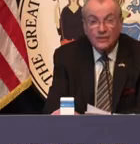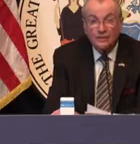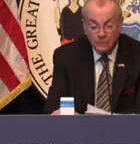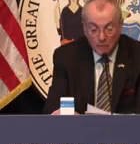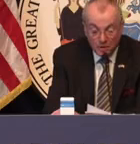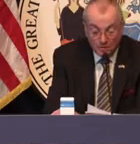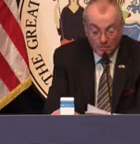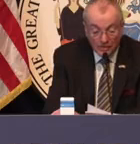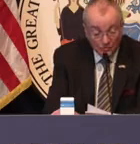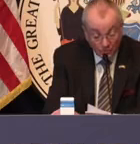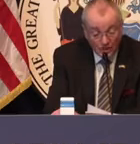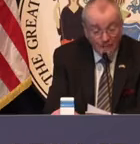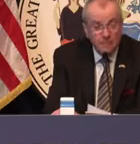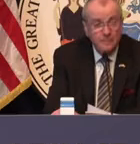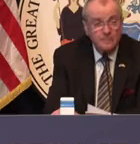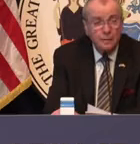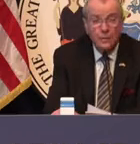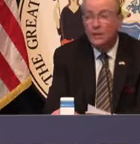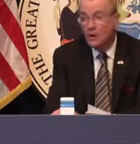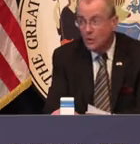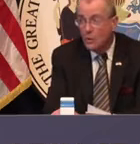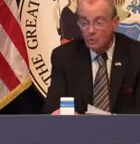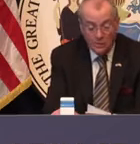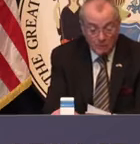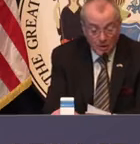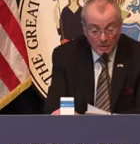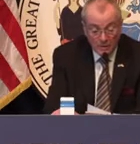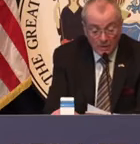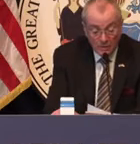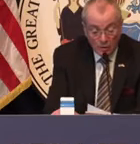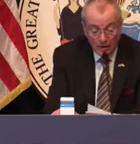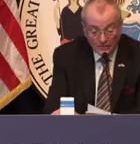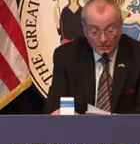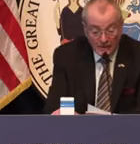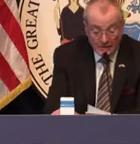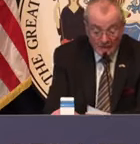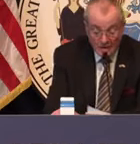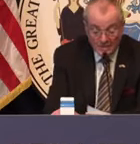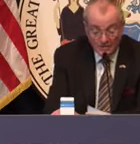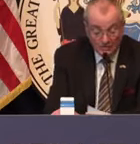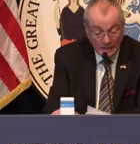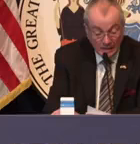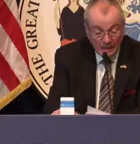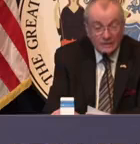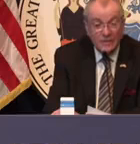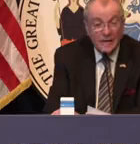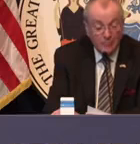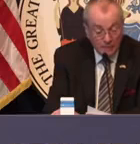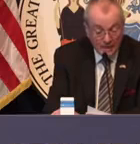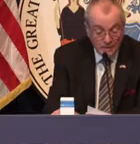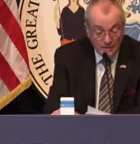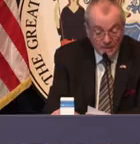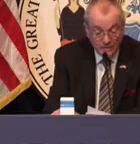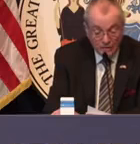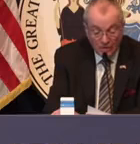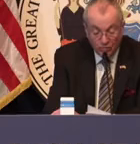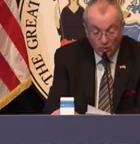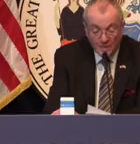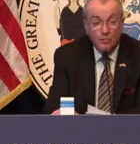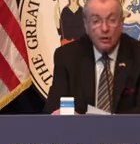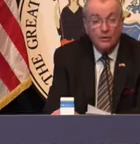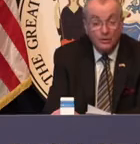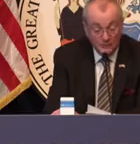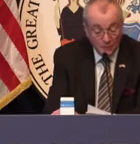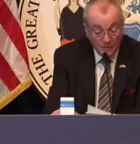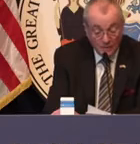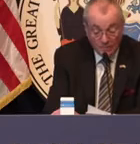of private sector partners and through them with their corporate partner, Quest Diagnostics. And today I'm proud to announce that we have